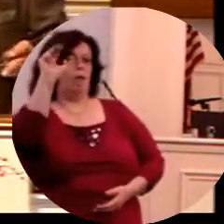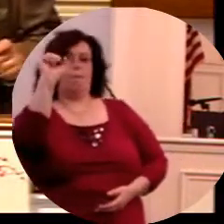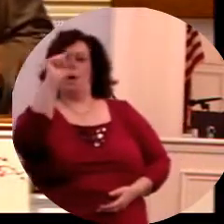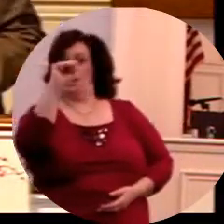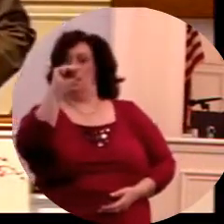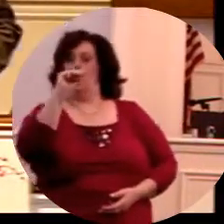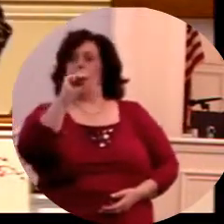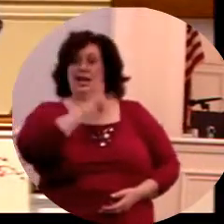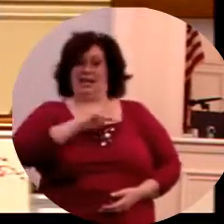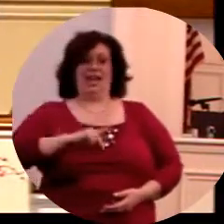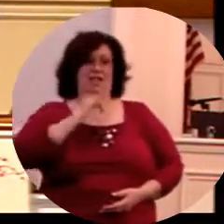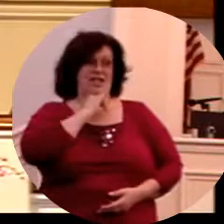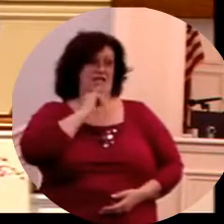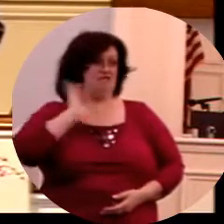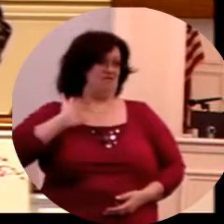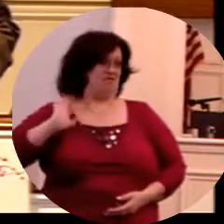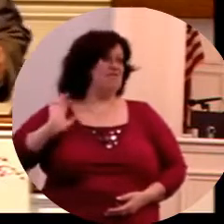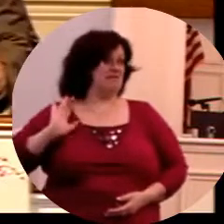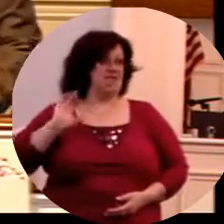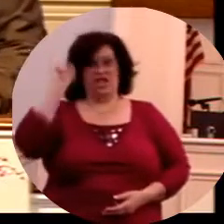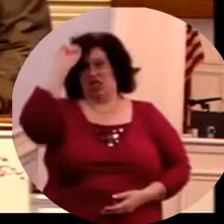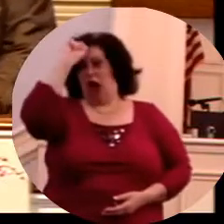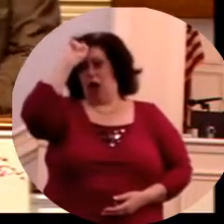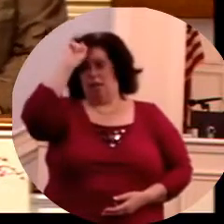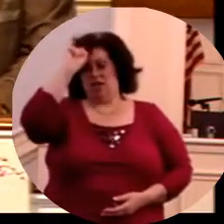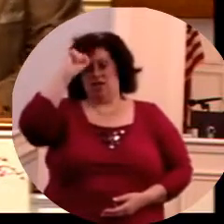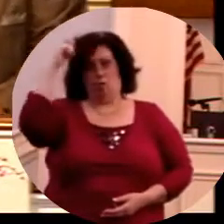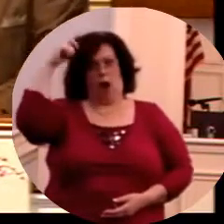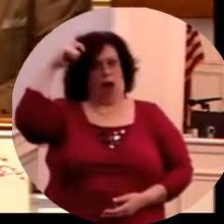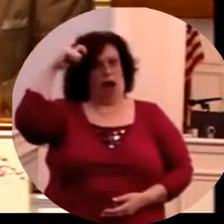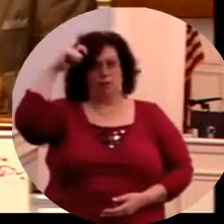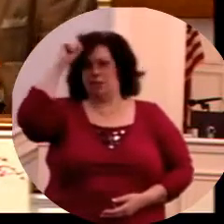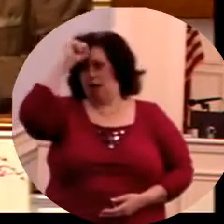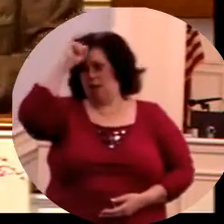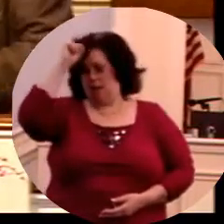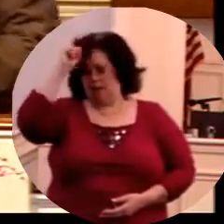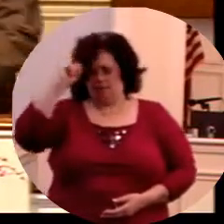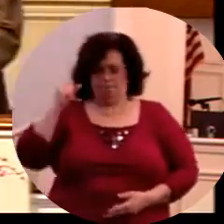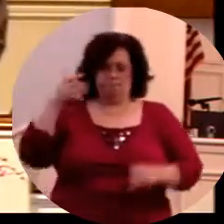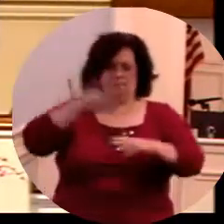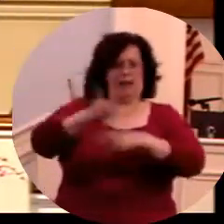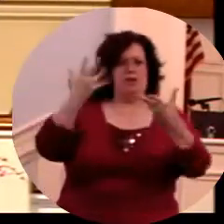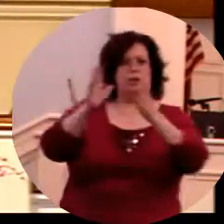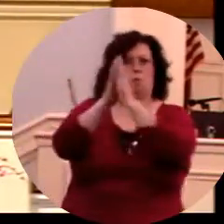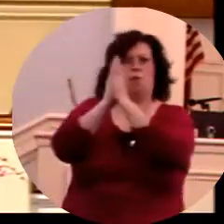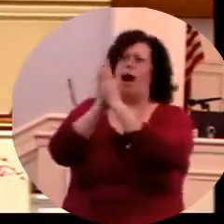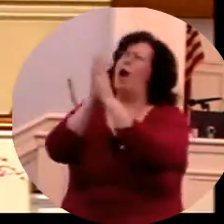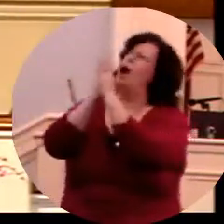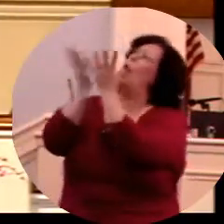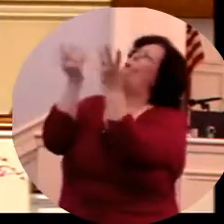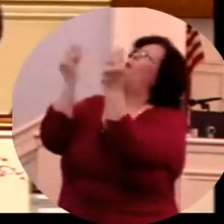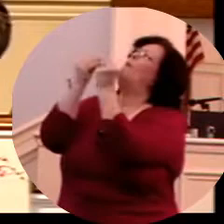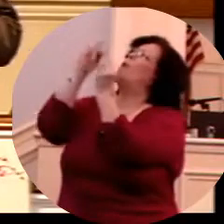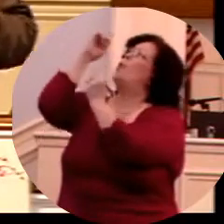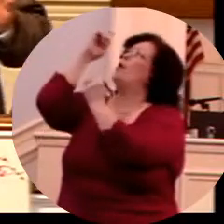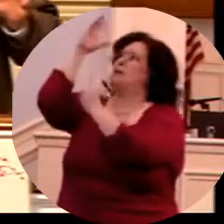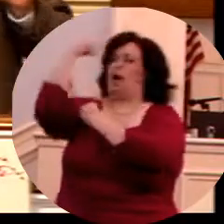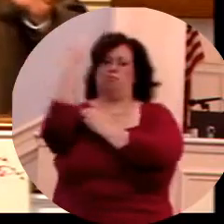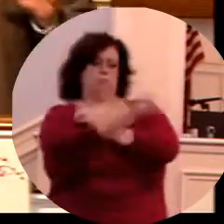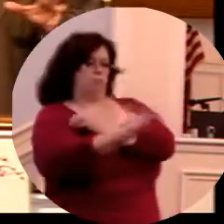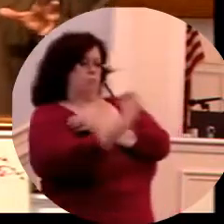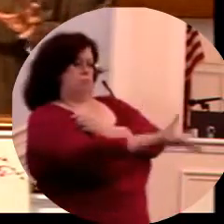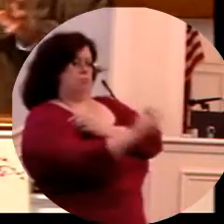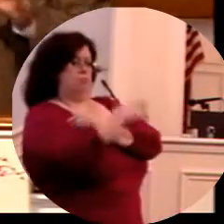face a tremendous truth to remember. Now remember, after Solomon prayed and asked God for wisdom, God